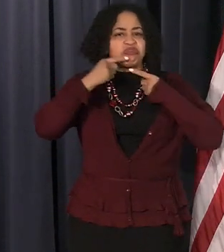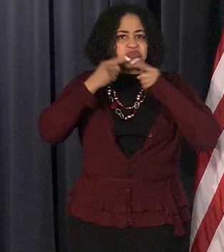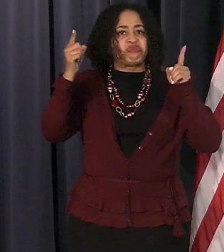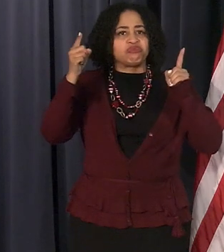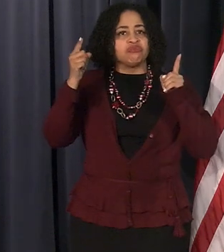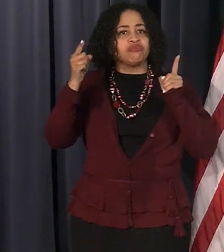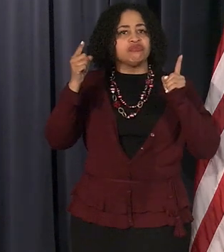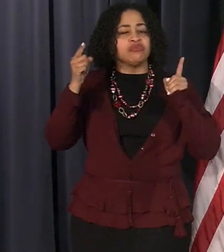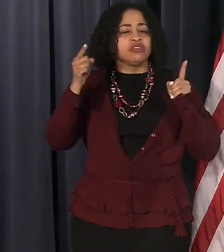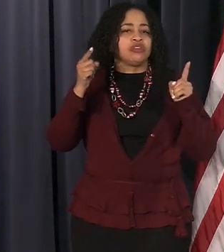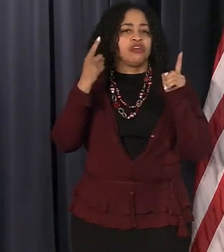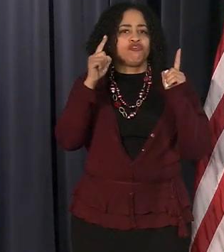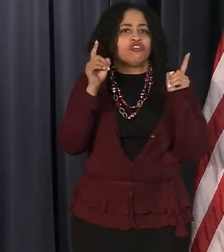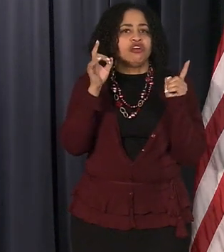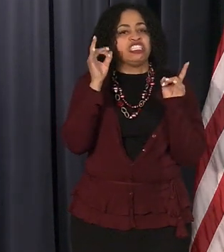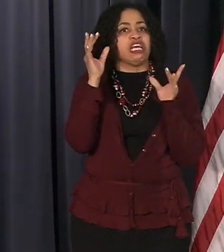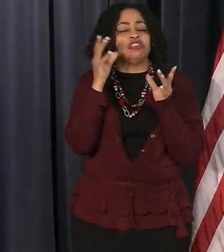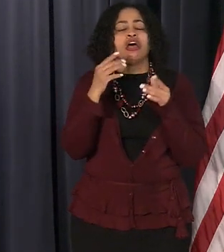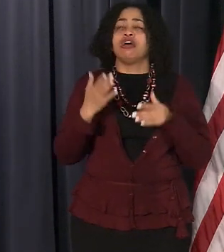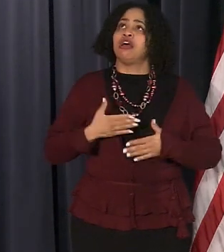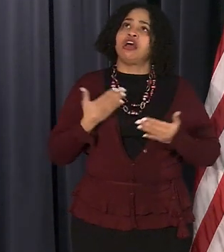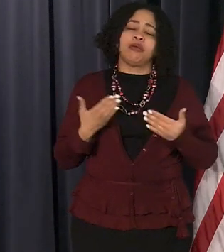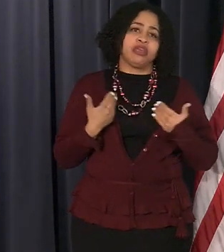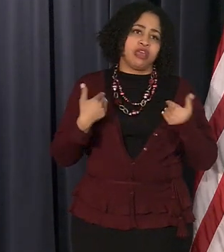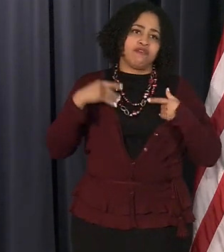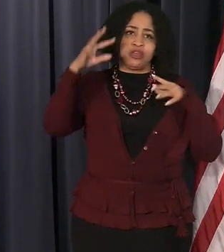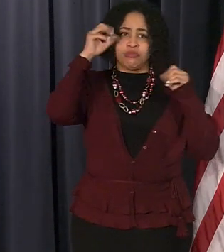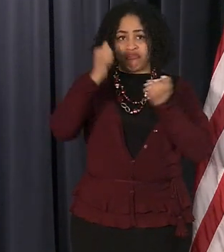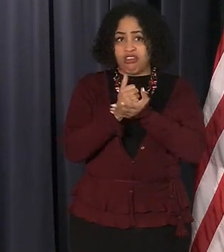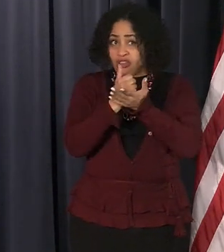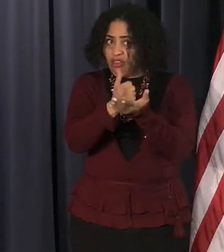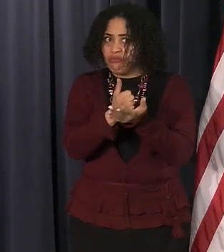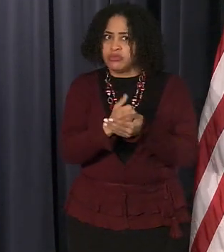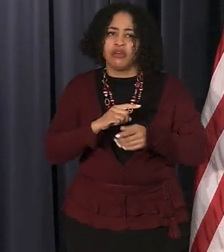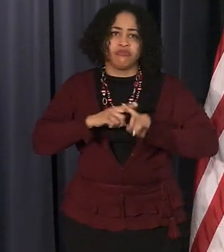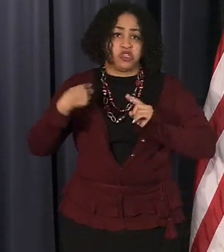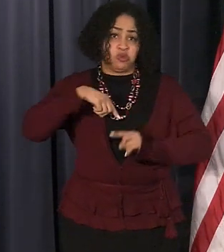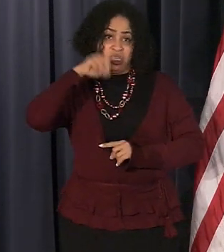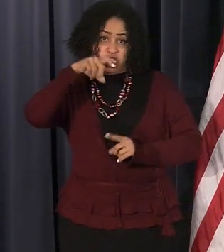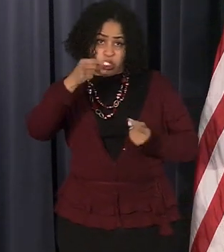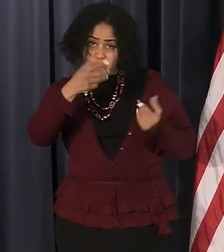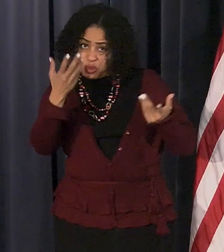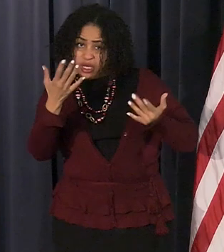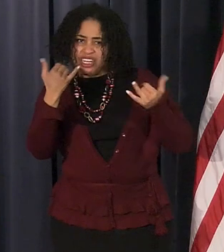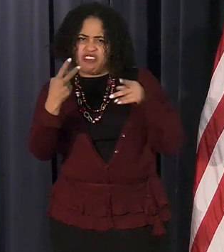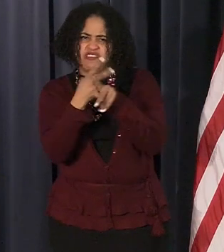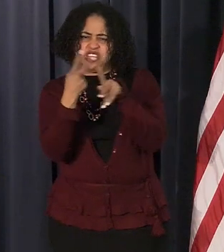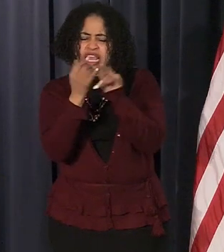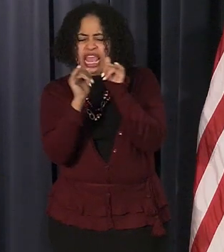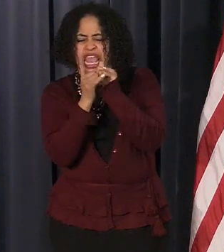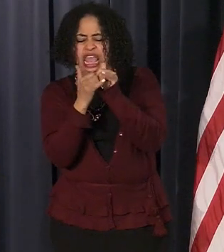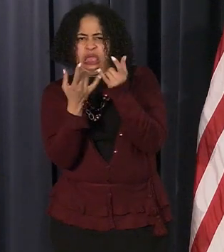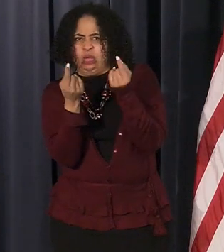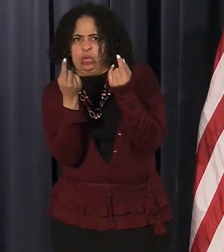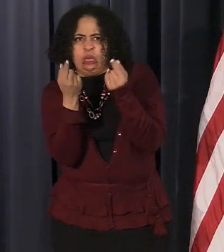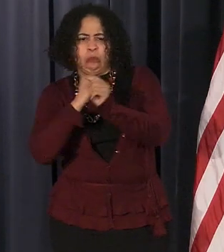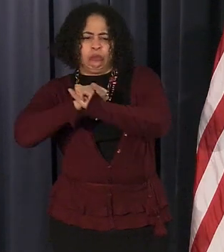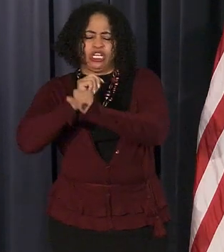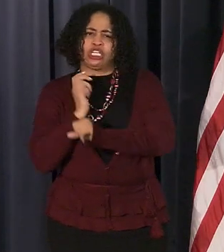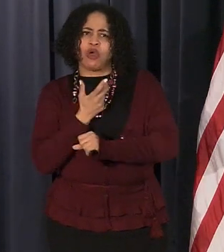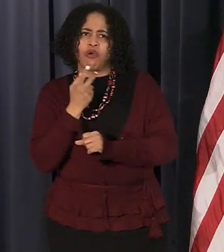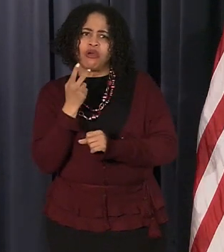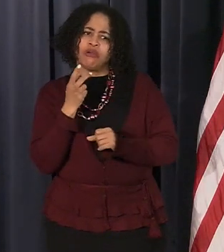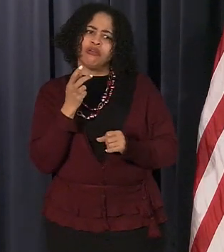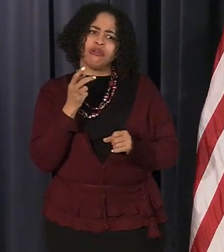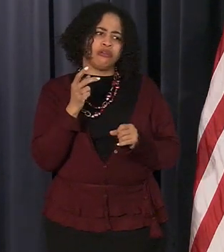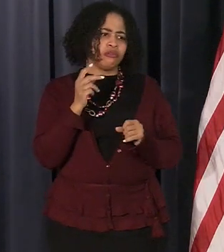and we're glad to have the president's help but what we need to do is figure out what we can do to protect our residents